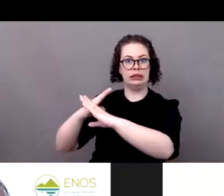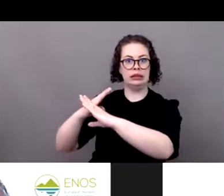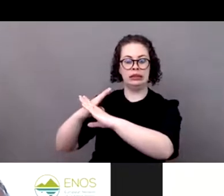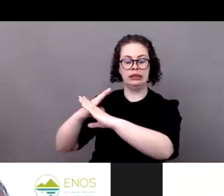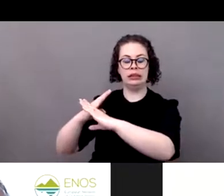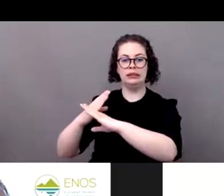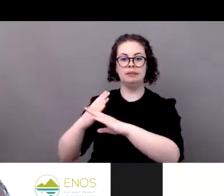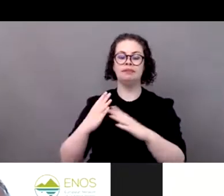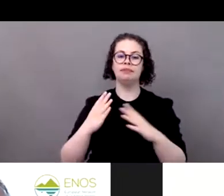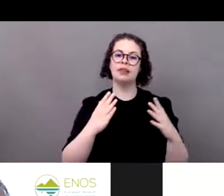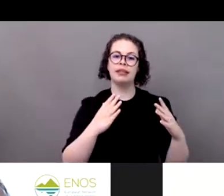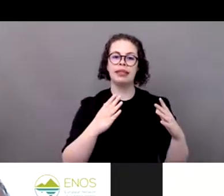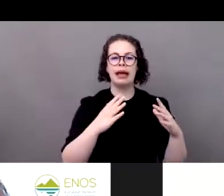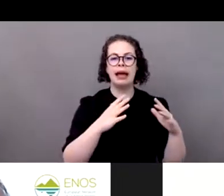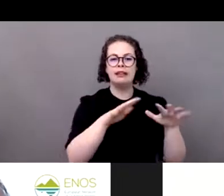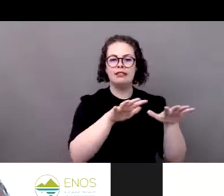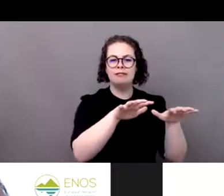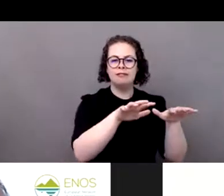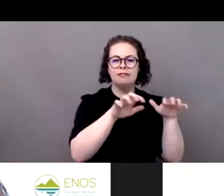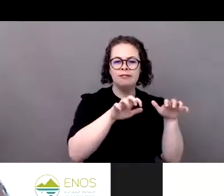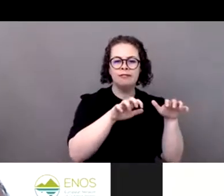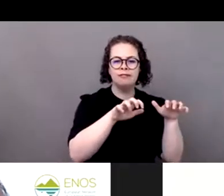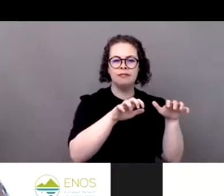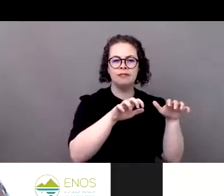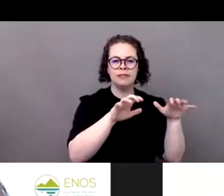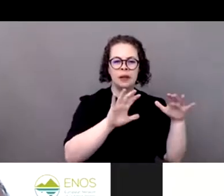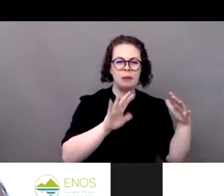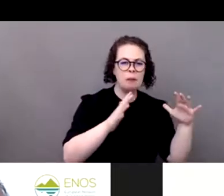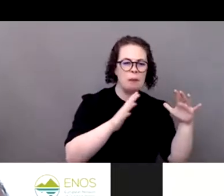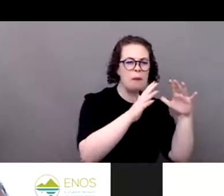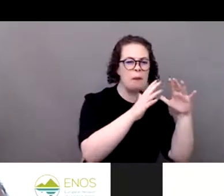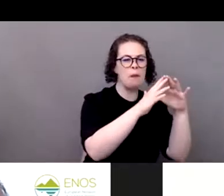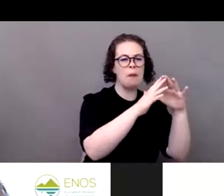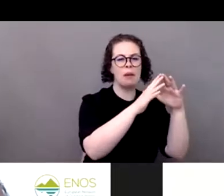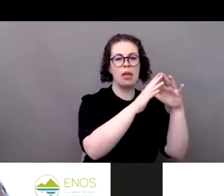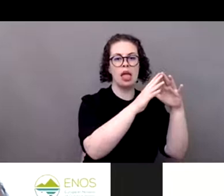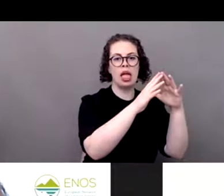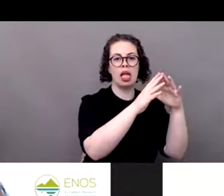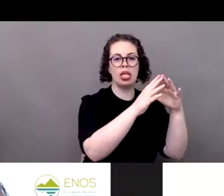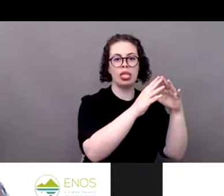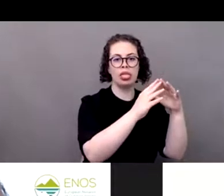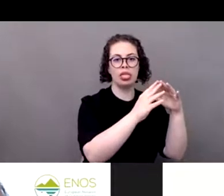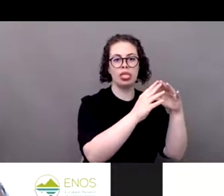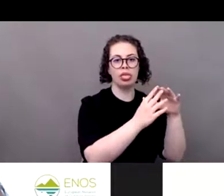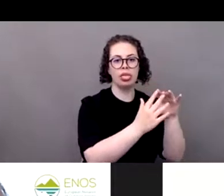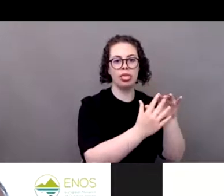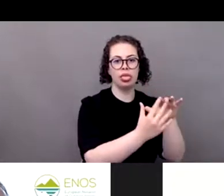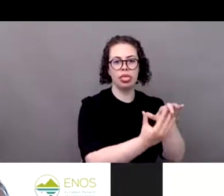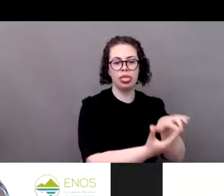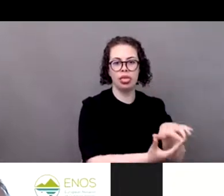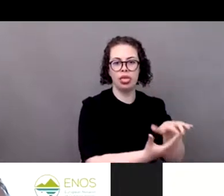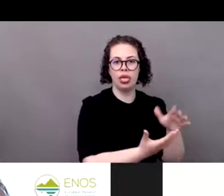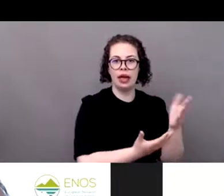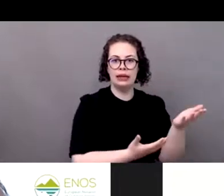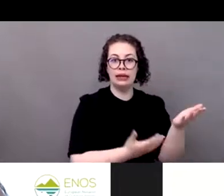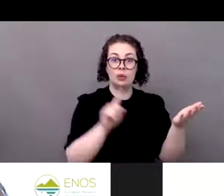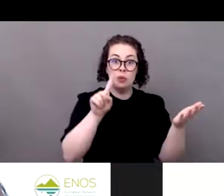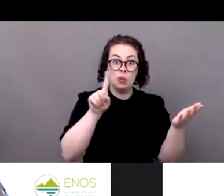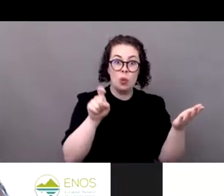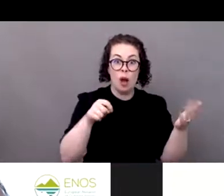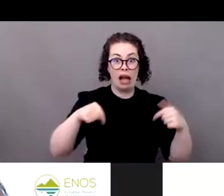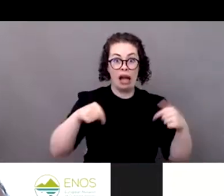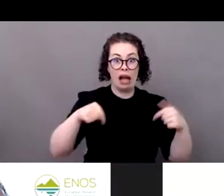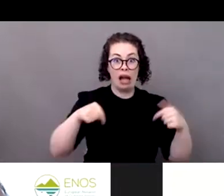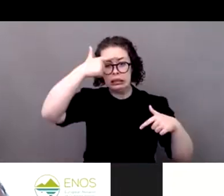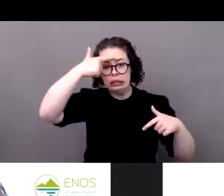and the different threats that there are on the milieu, they will be the first liée to the Gulf